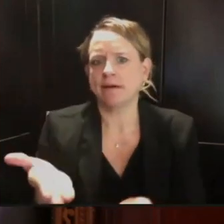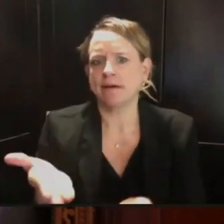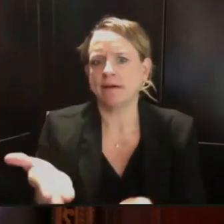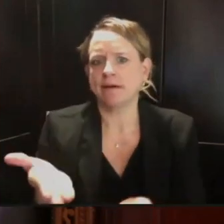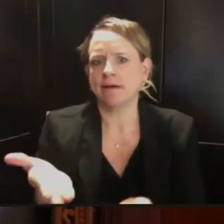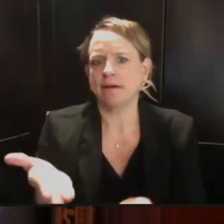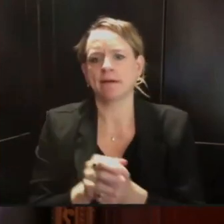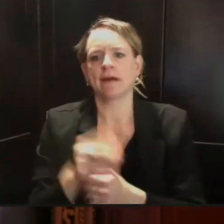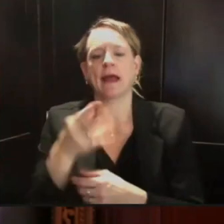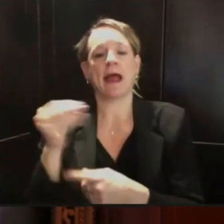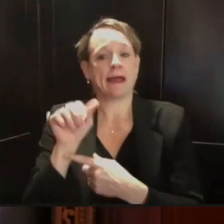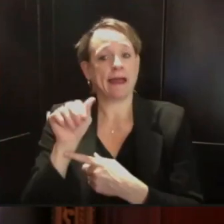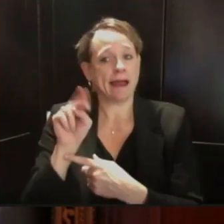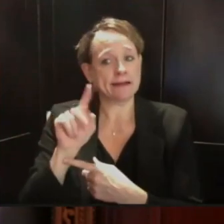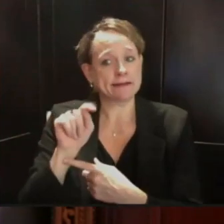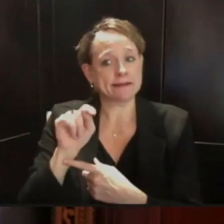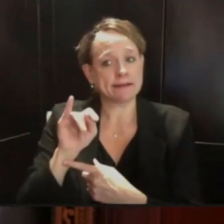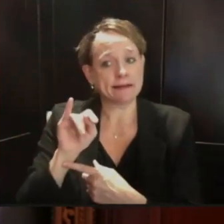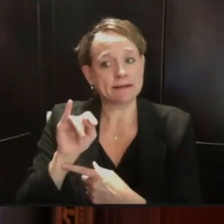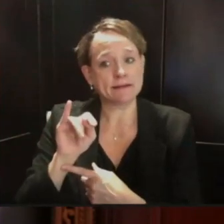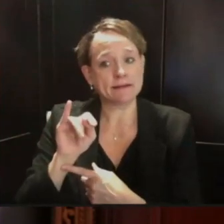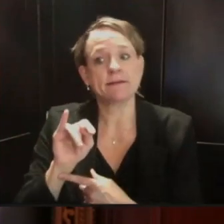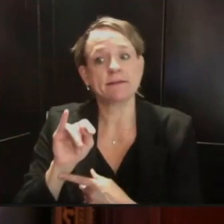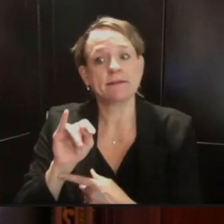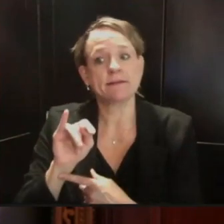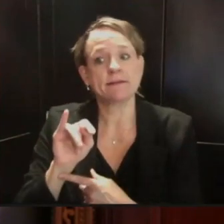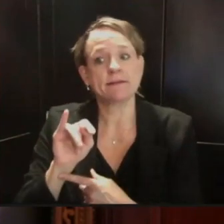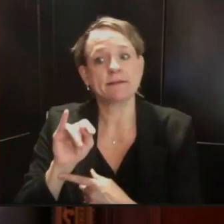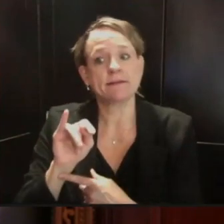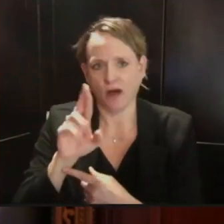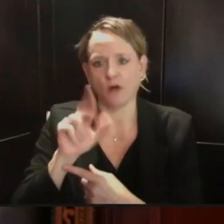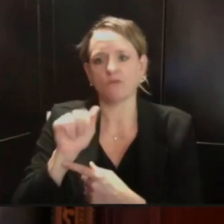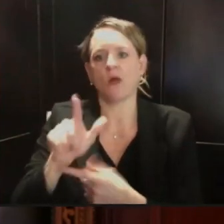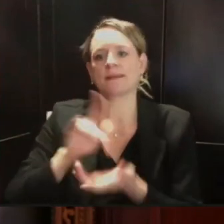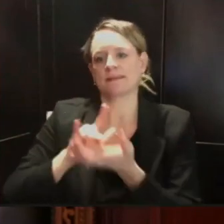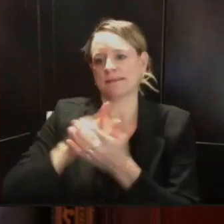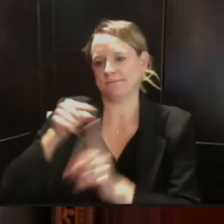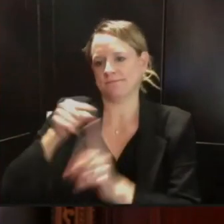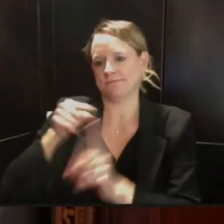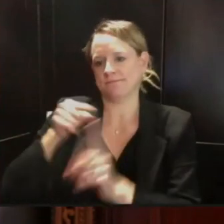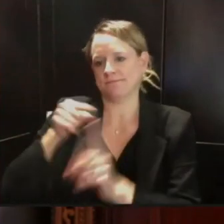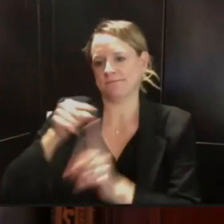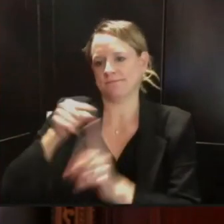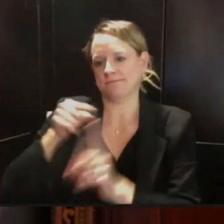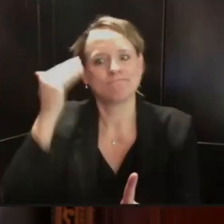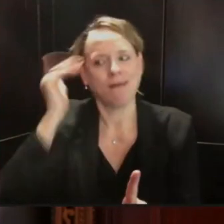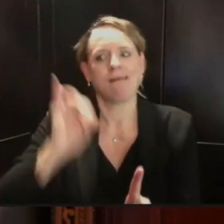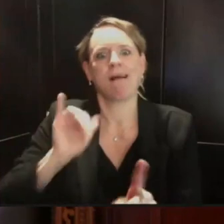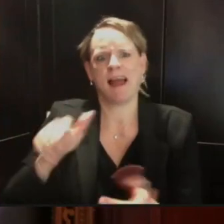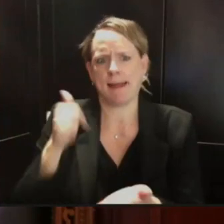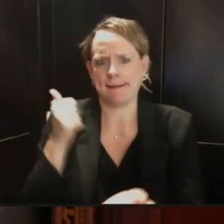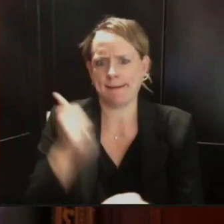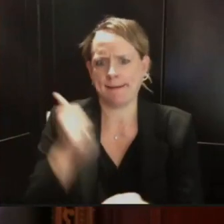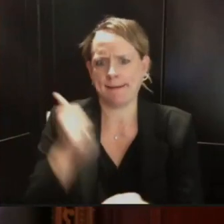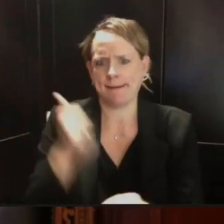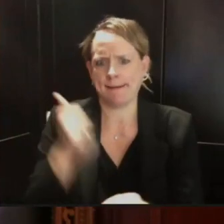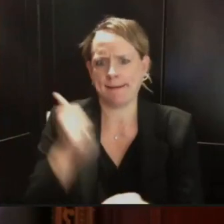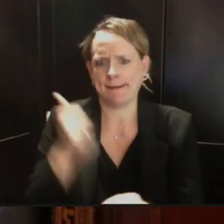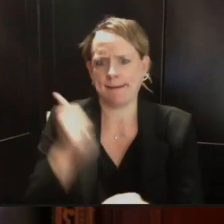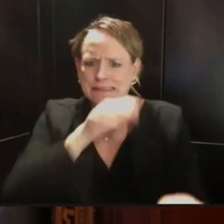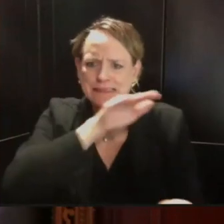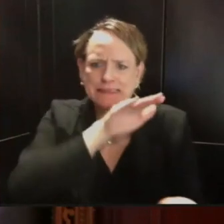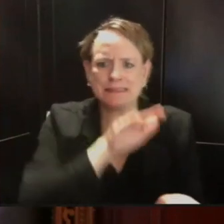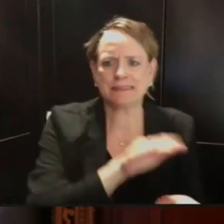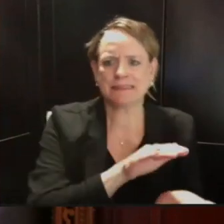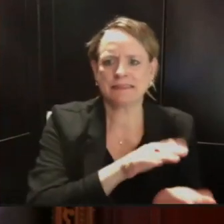we've learned lessons that allow us to, um, manage patients more successfully and prevent deaths in the hospitals. But in terms of the specific,